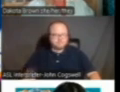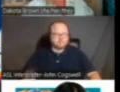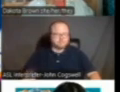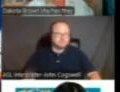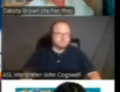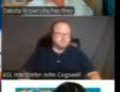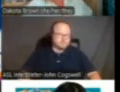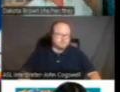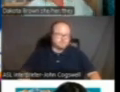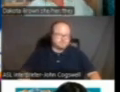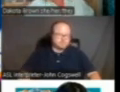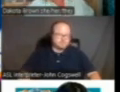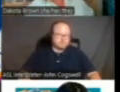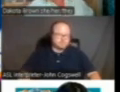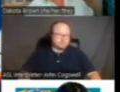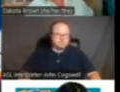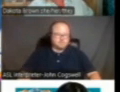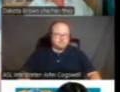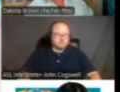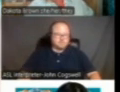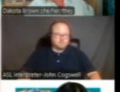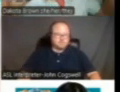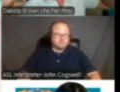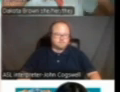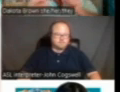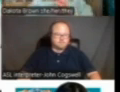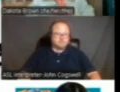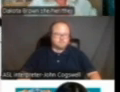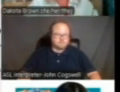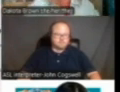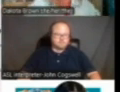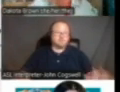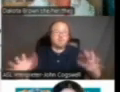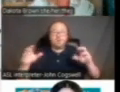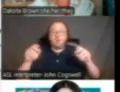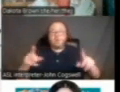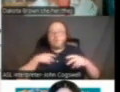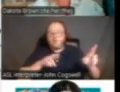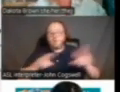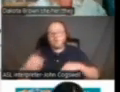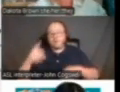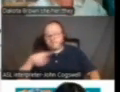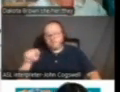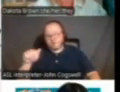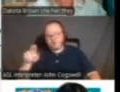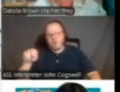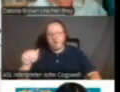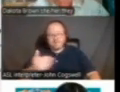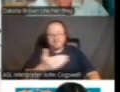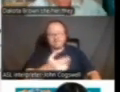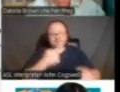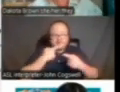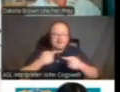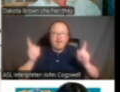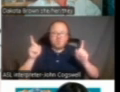Yes. We need to know where you're located. And then, ah, okay, we're ready for Tana to announce